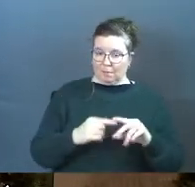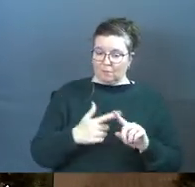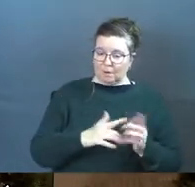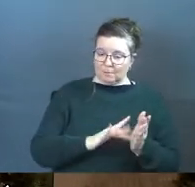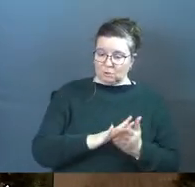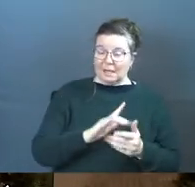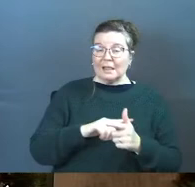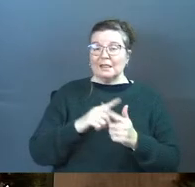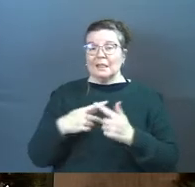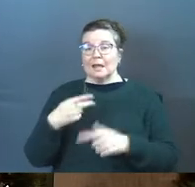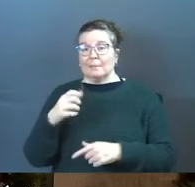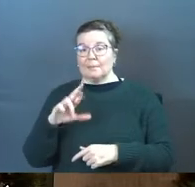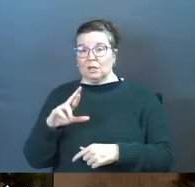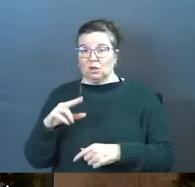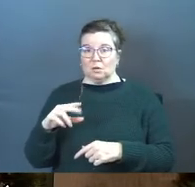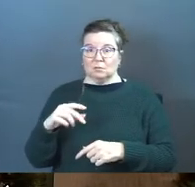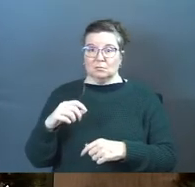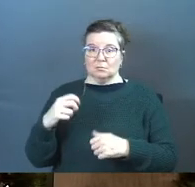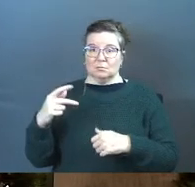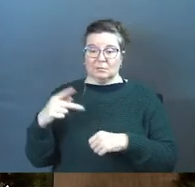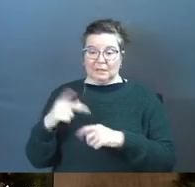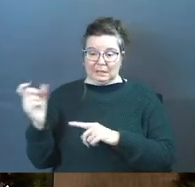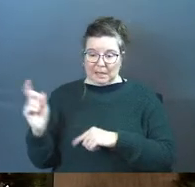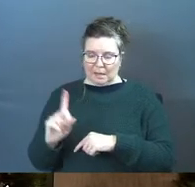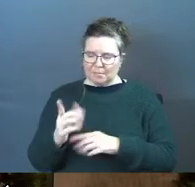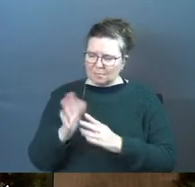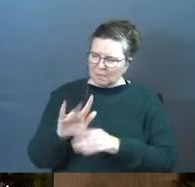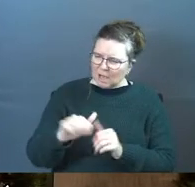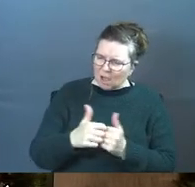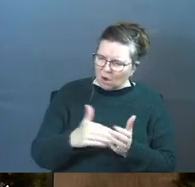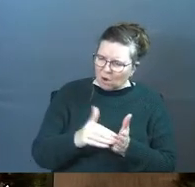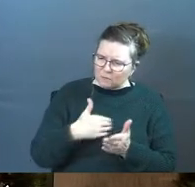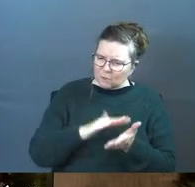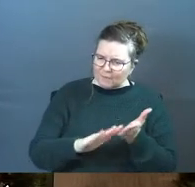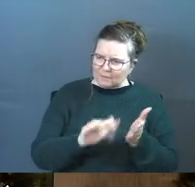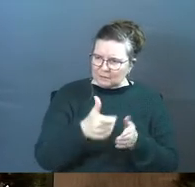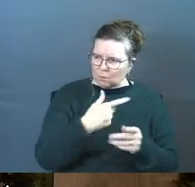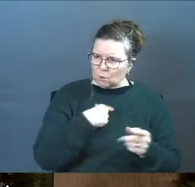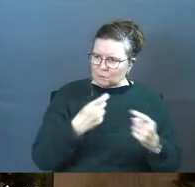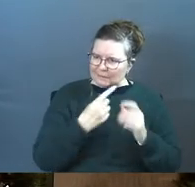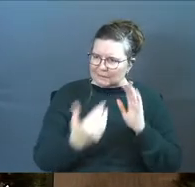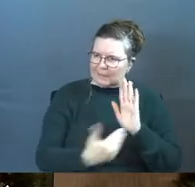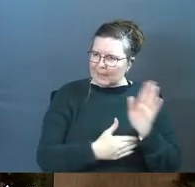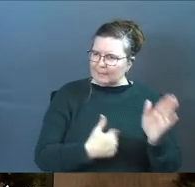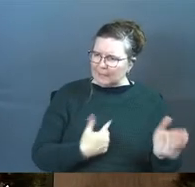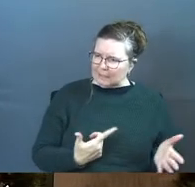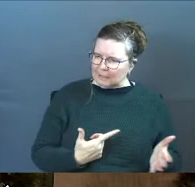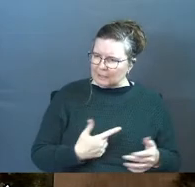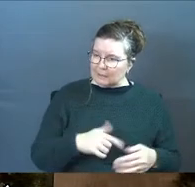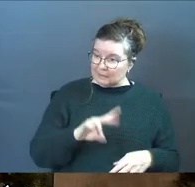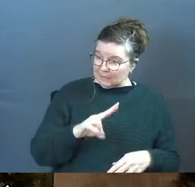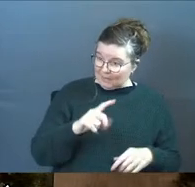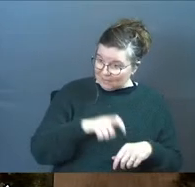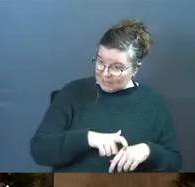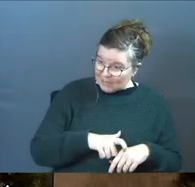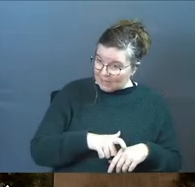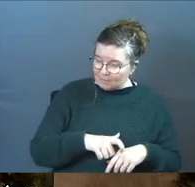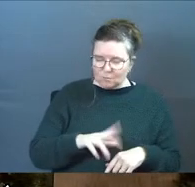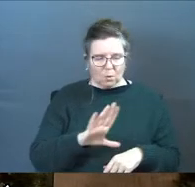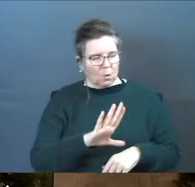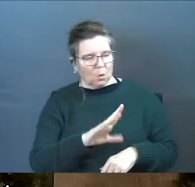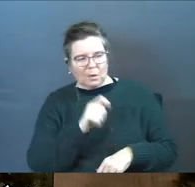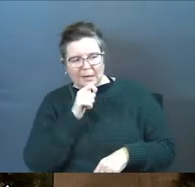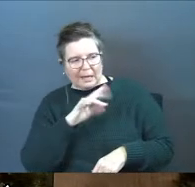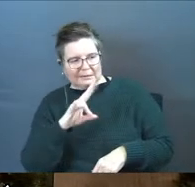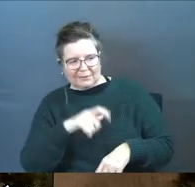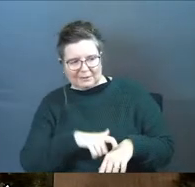It says, Then Peter came to him and asked, Lord, how often should I forgive someone who sins against me? Seven times? No, not seven